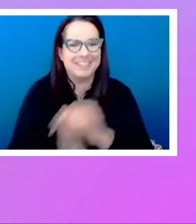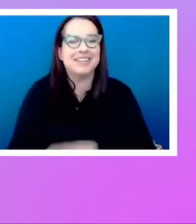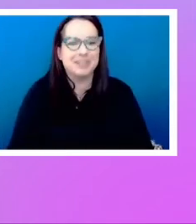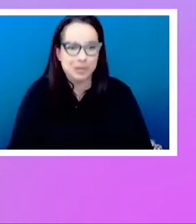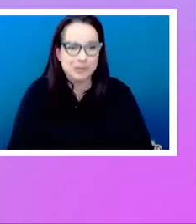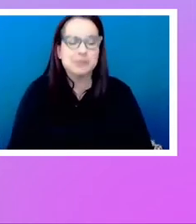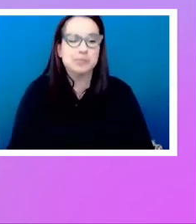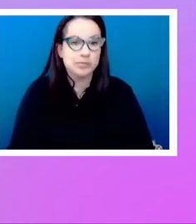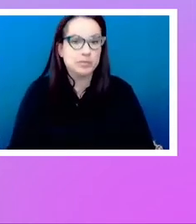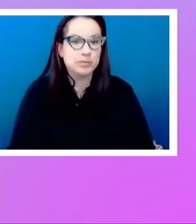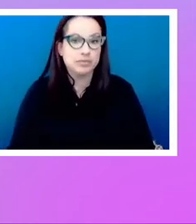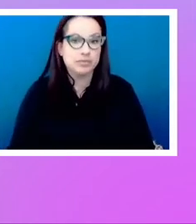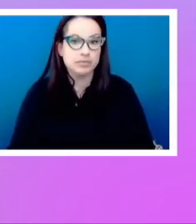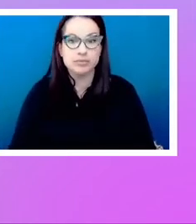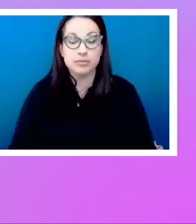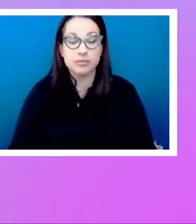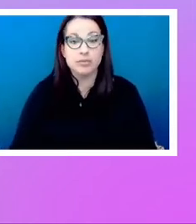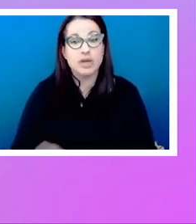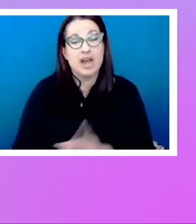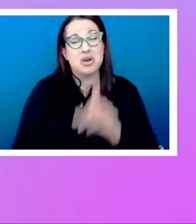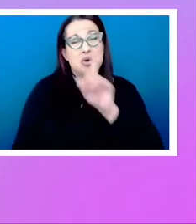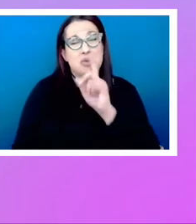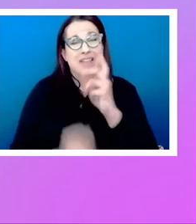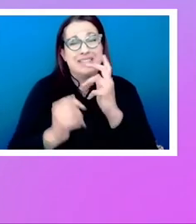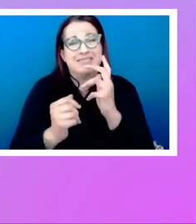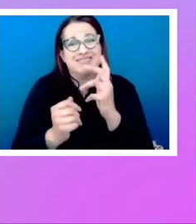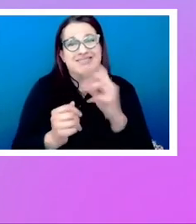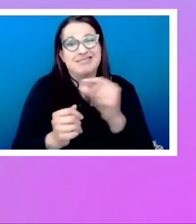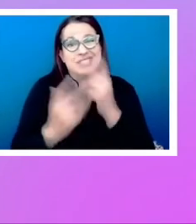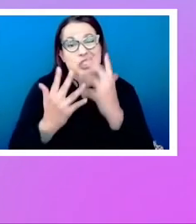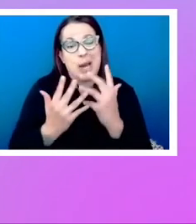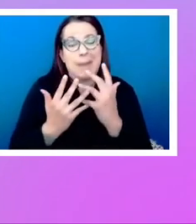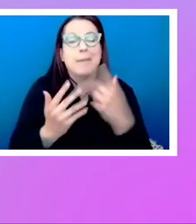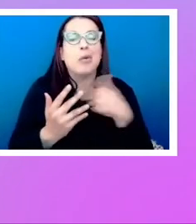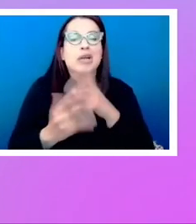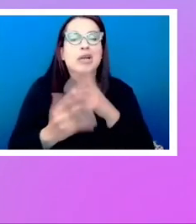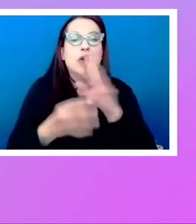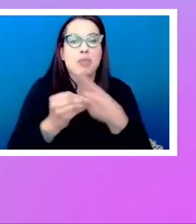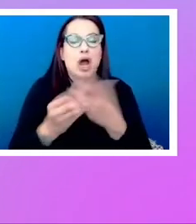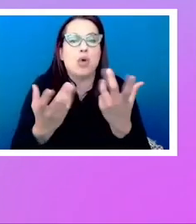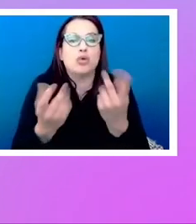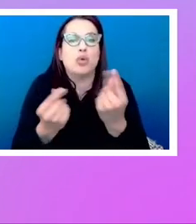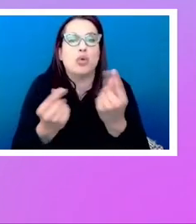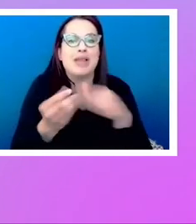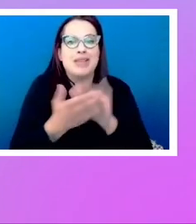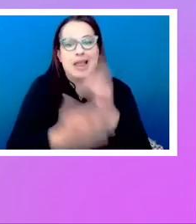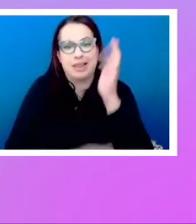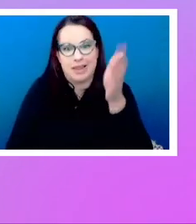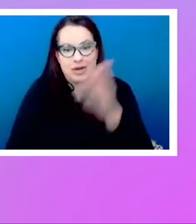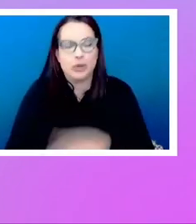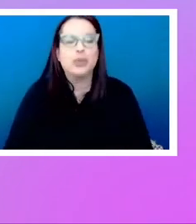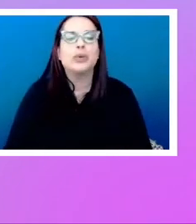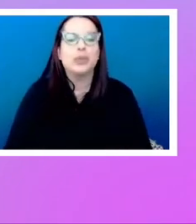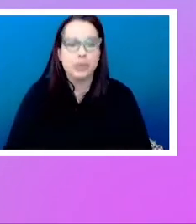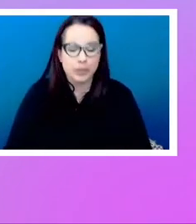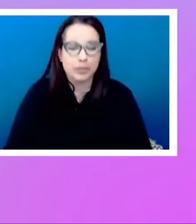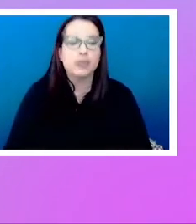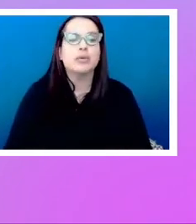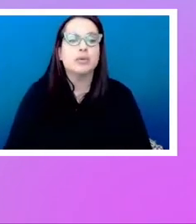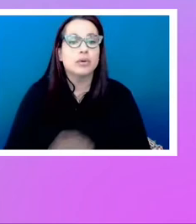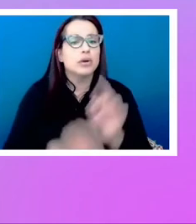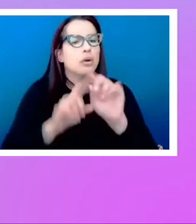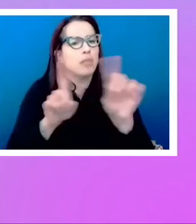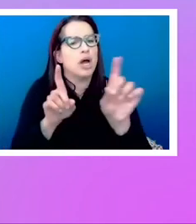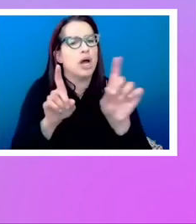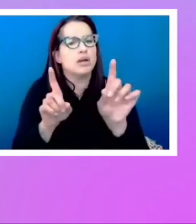And I think that's, that's a real shame. And we'll talk about, you know, what we might do about that later. But I also want to think